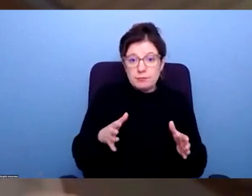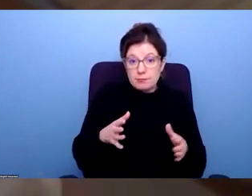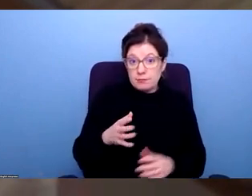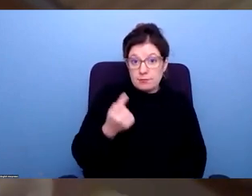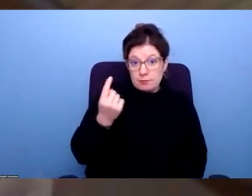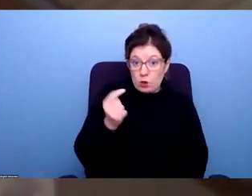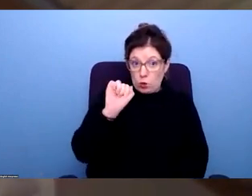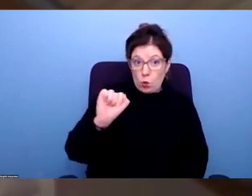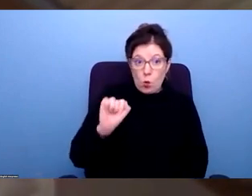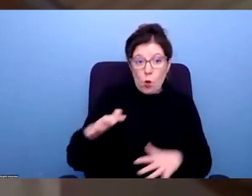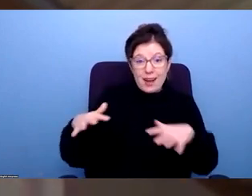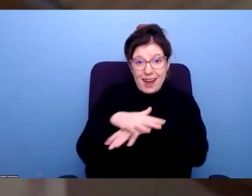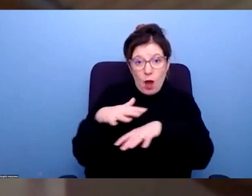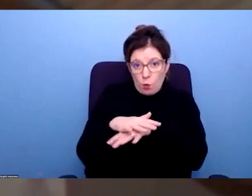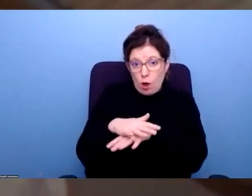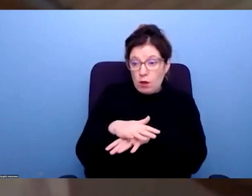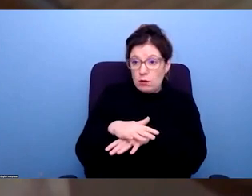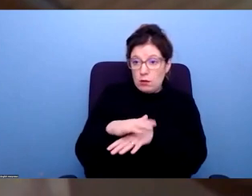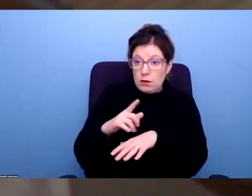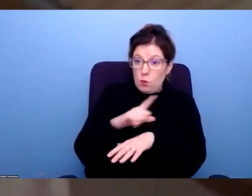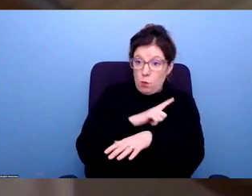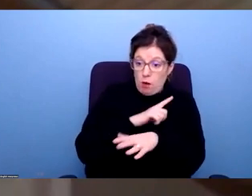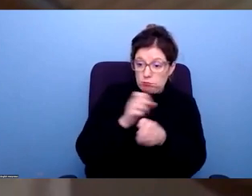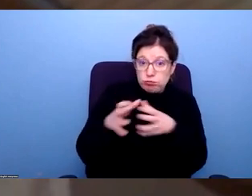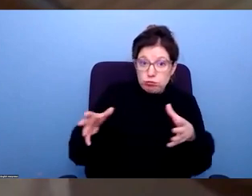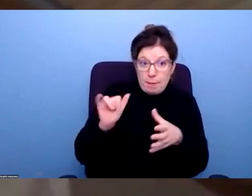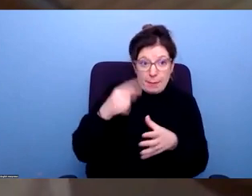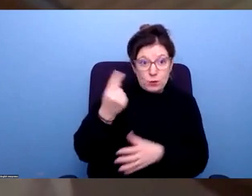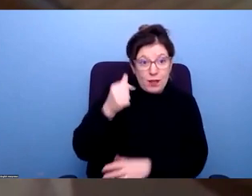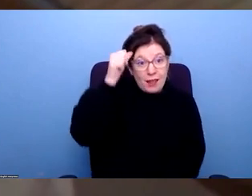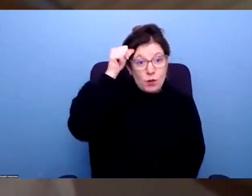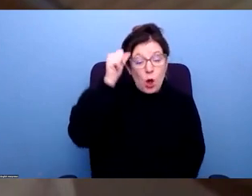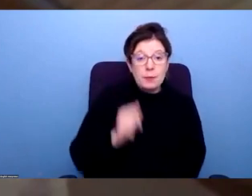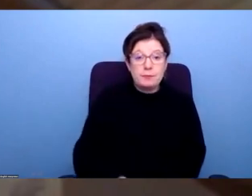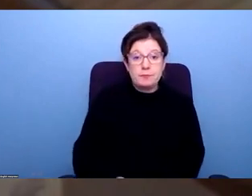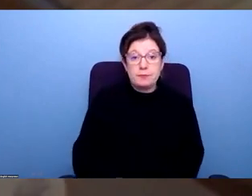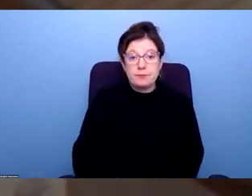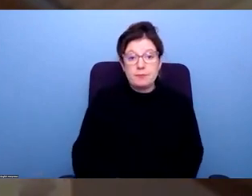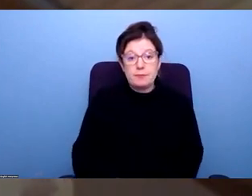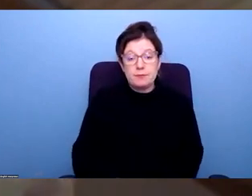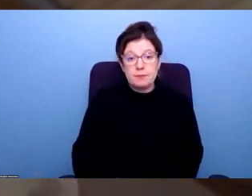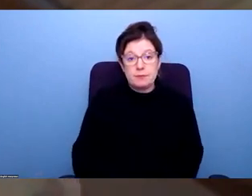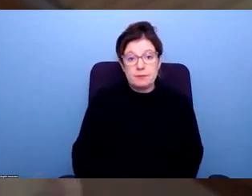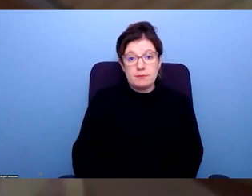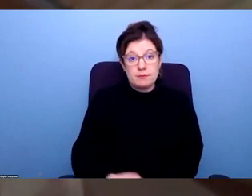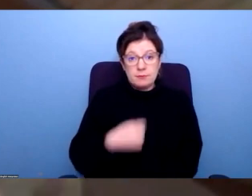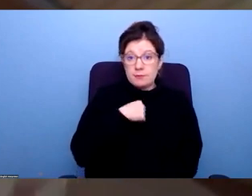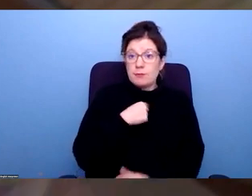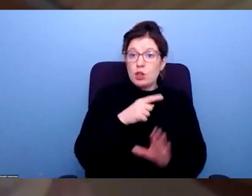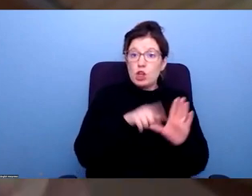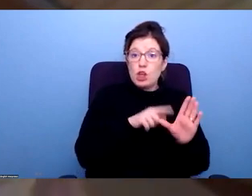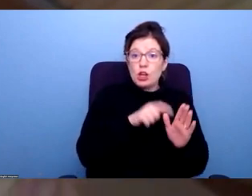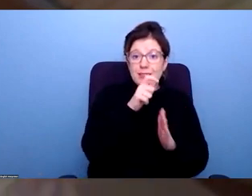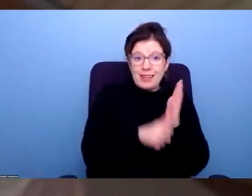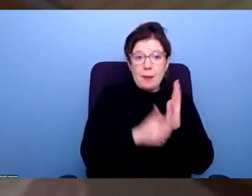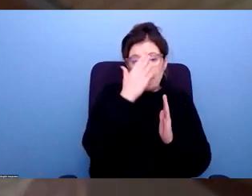your networks in understanding some of what's driving driving that. I fear that I fear that it's partly that the young disabled people were